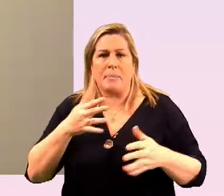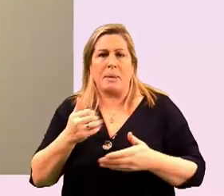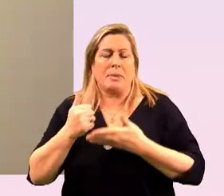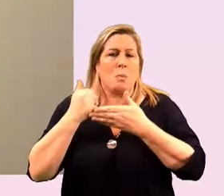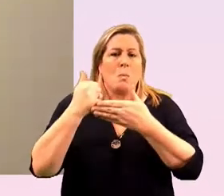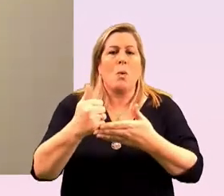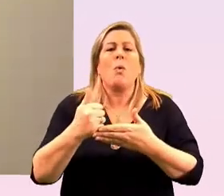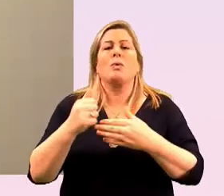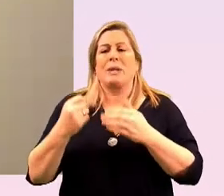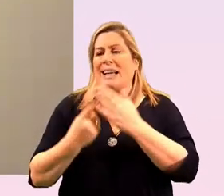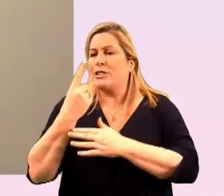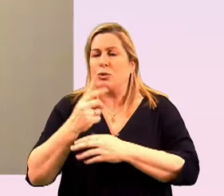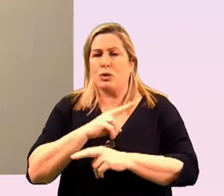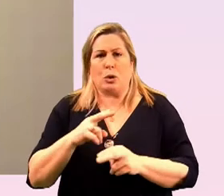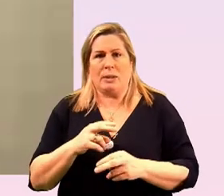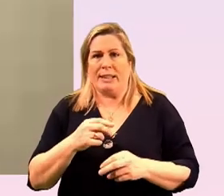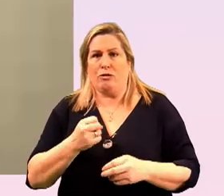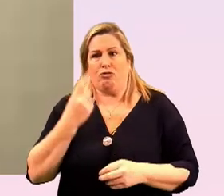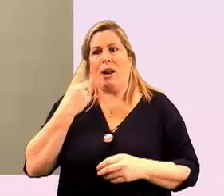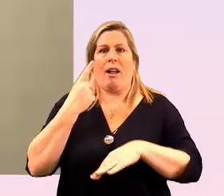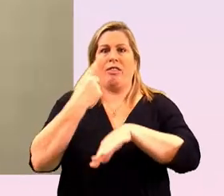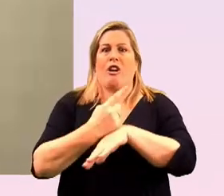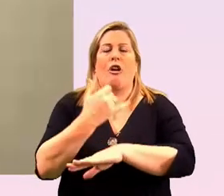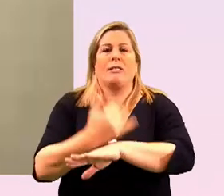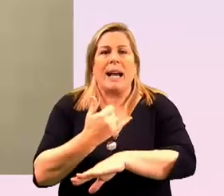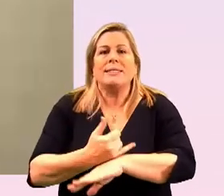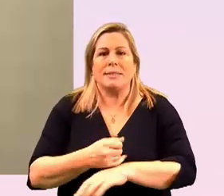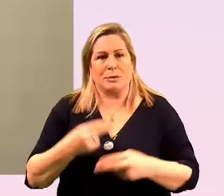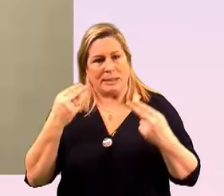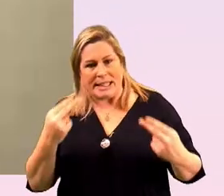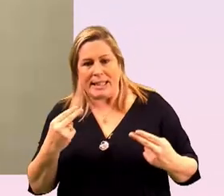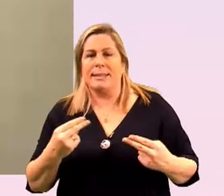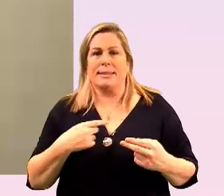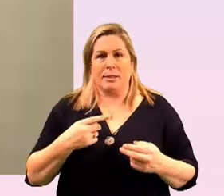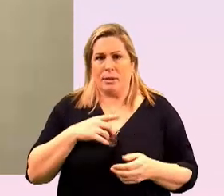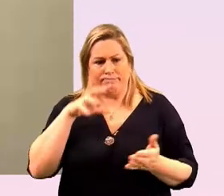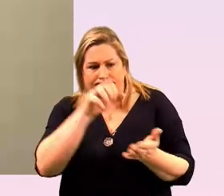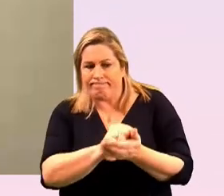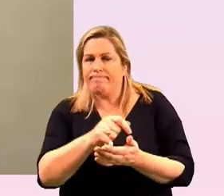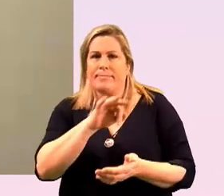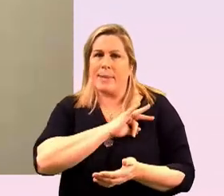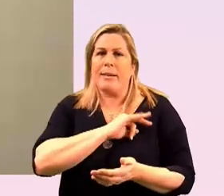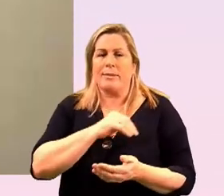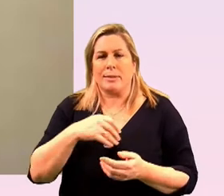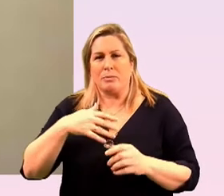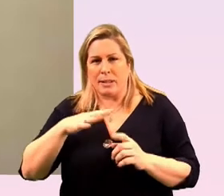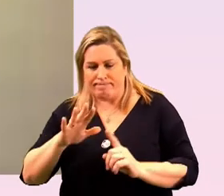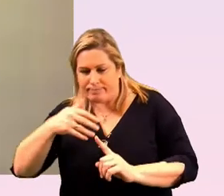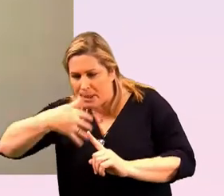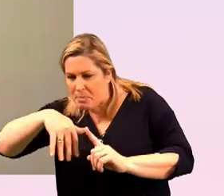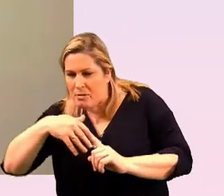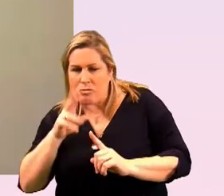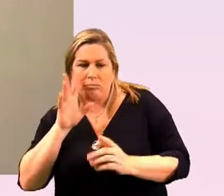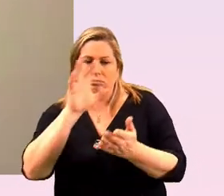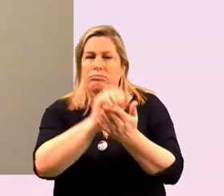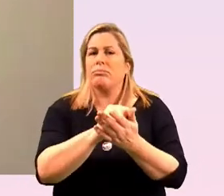uh issues that are are unsupported unprotected the more vulnerable and the more invisible and i've watched